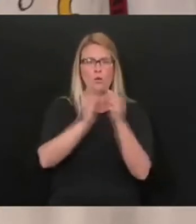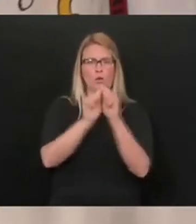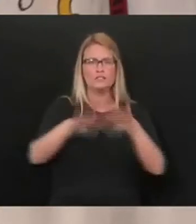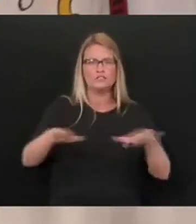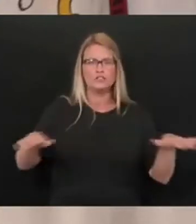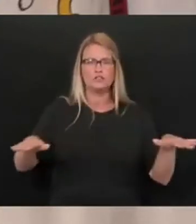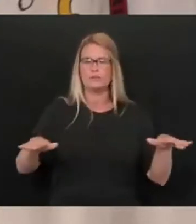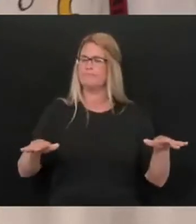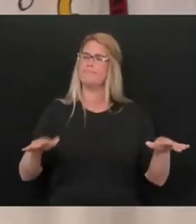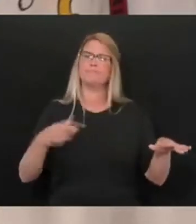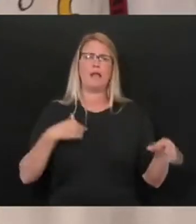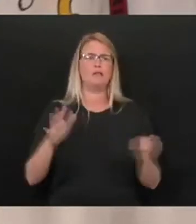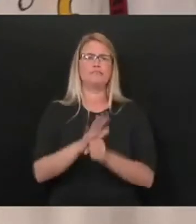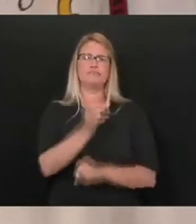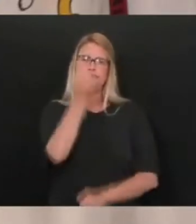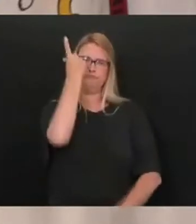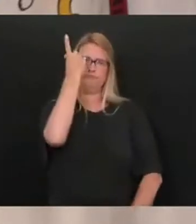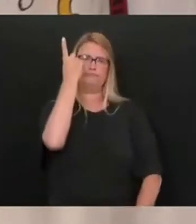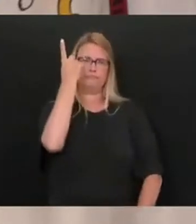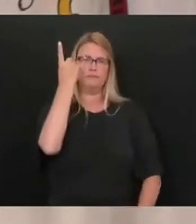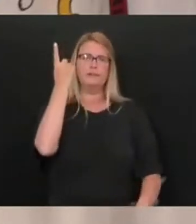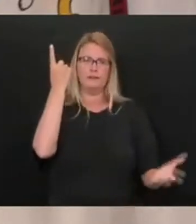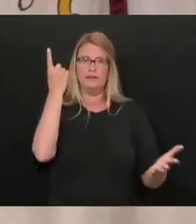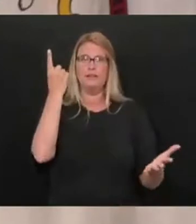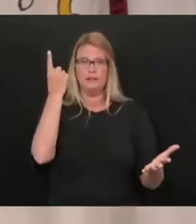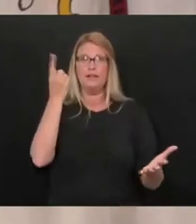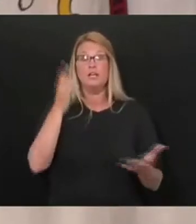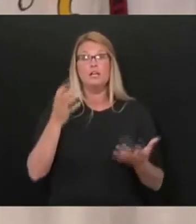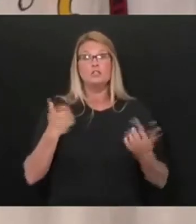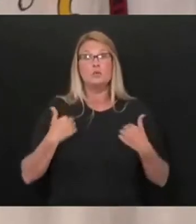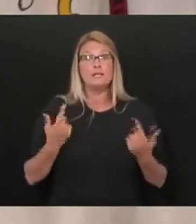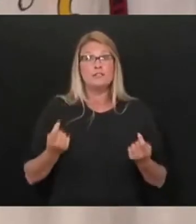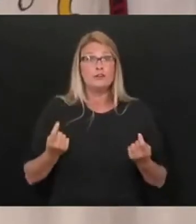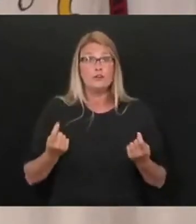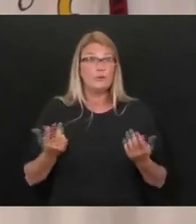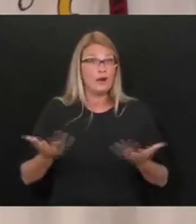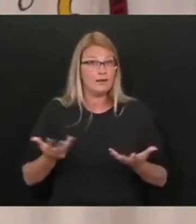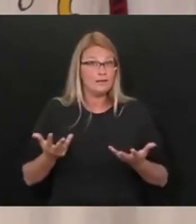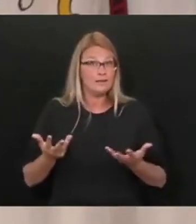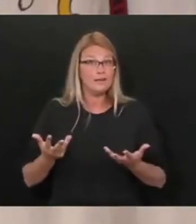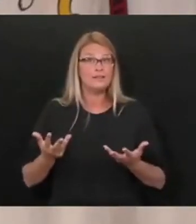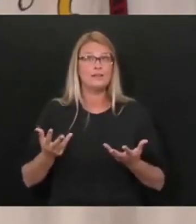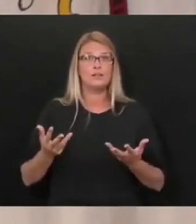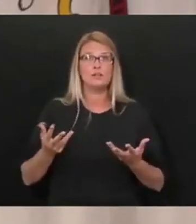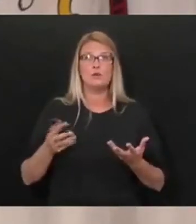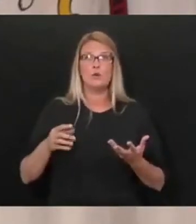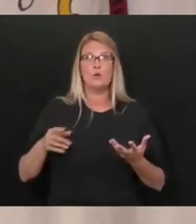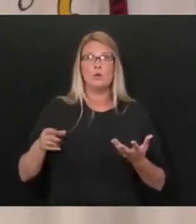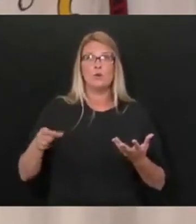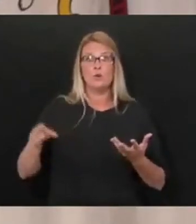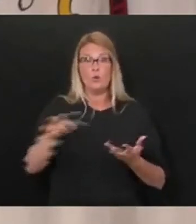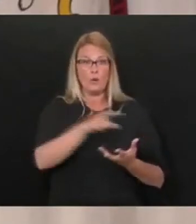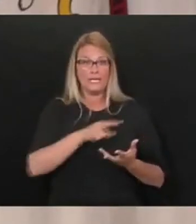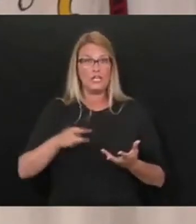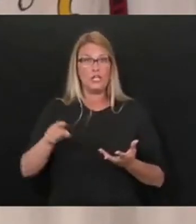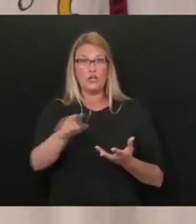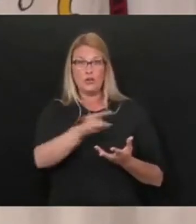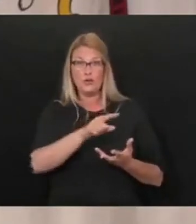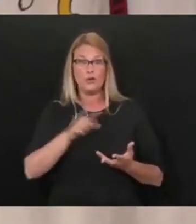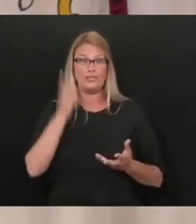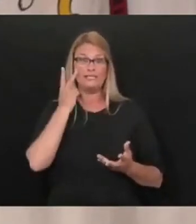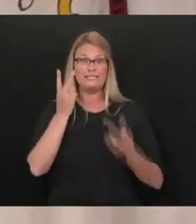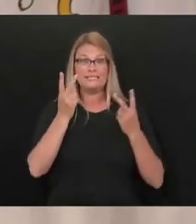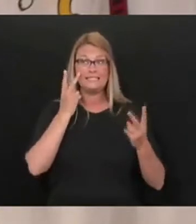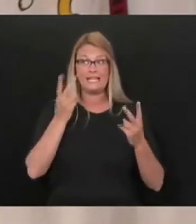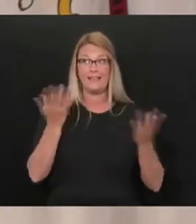get it. Now, what we should do is just this, where you've got a horse that is running and running and